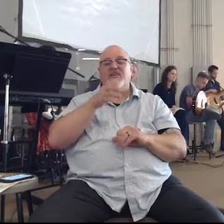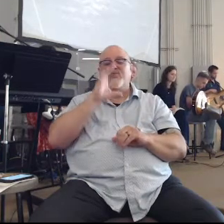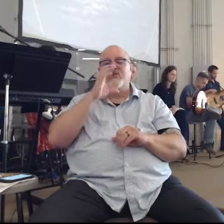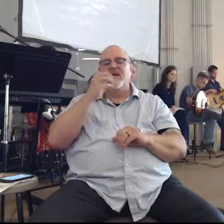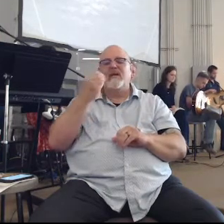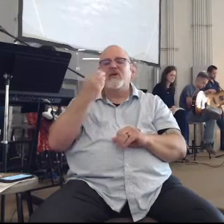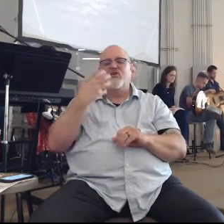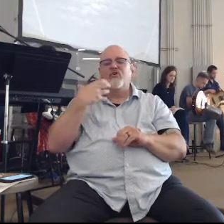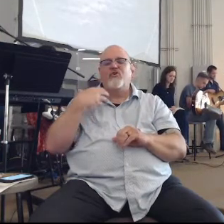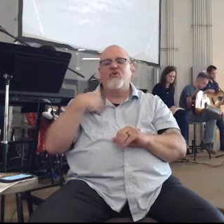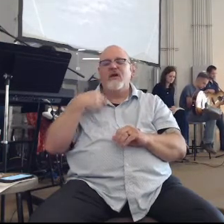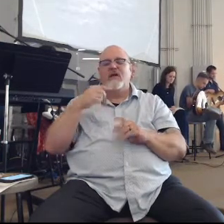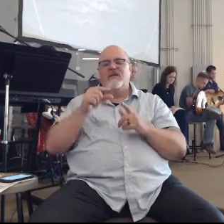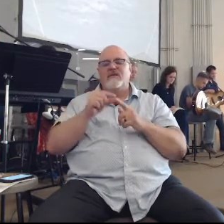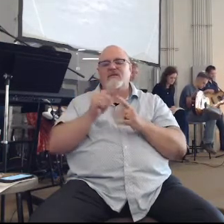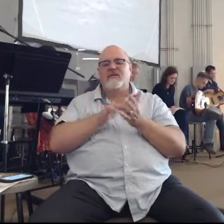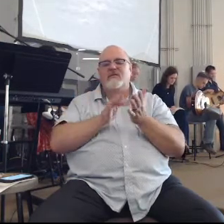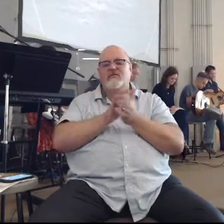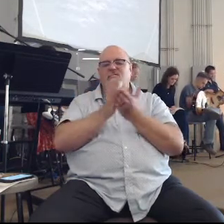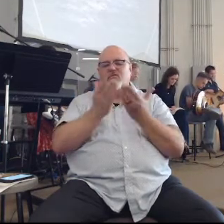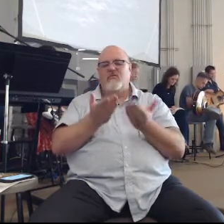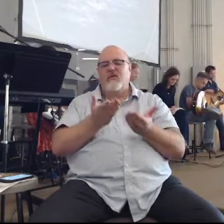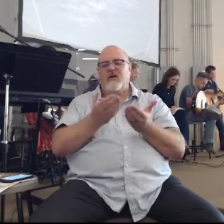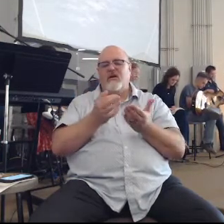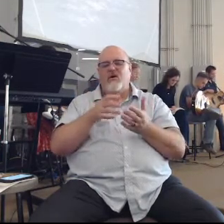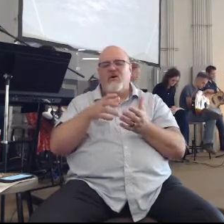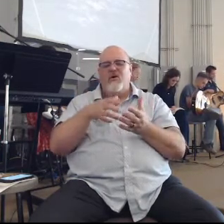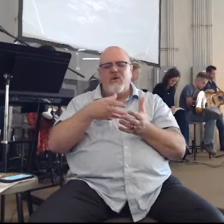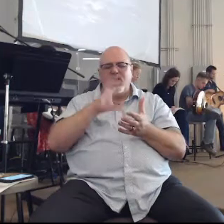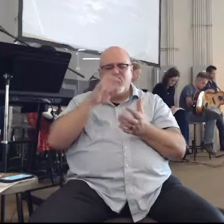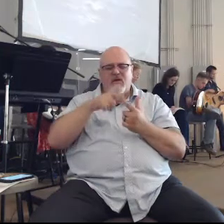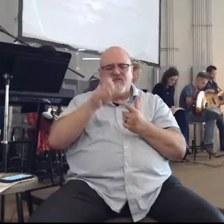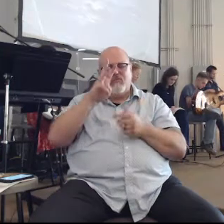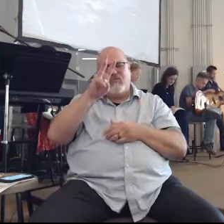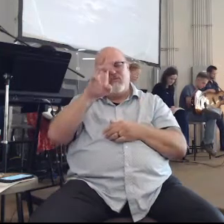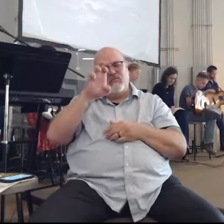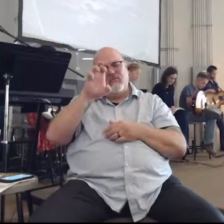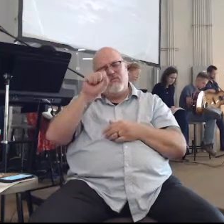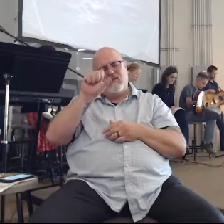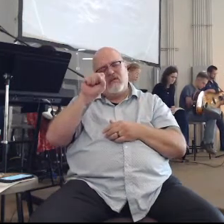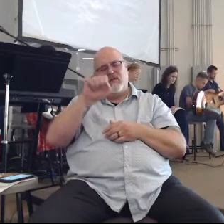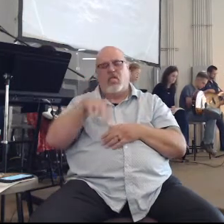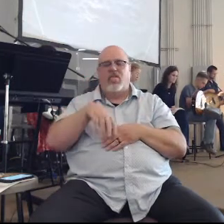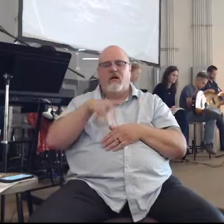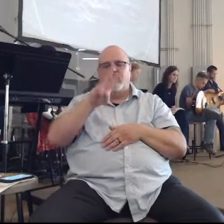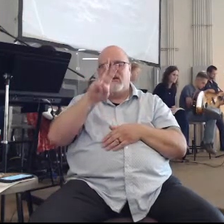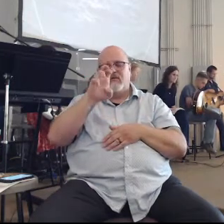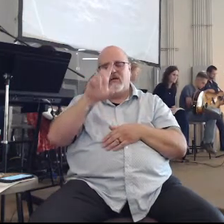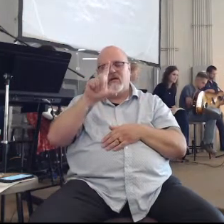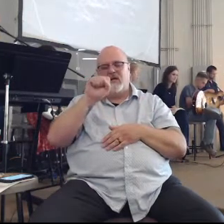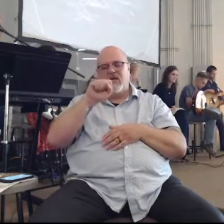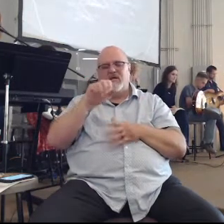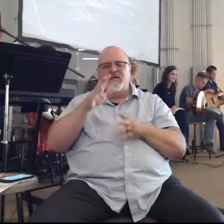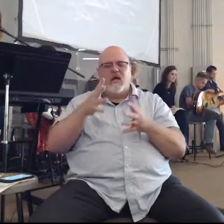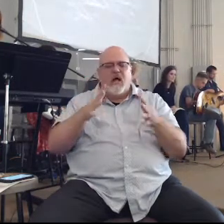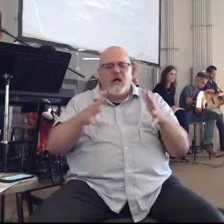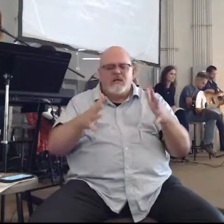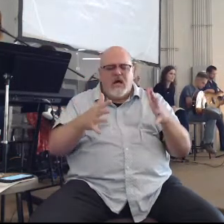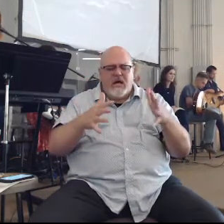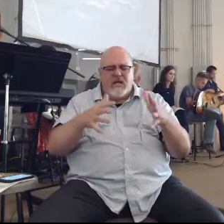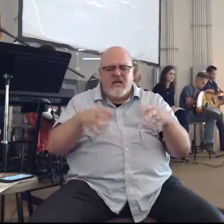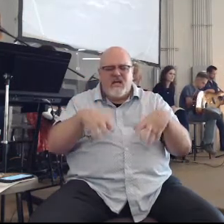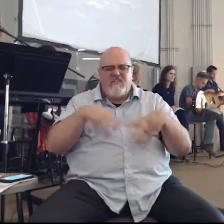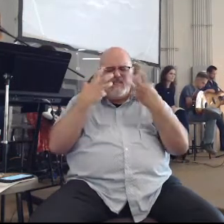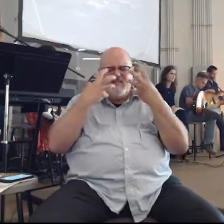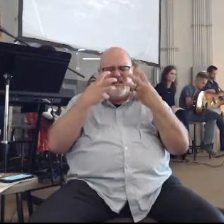from your word, from focusing on Jesus, we drink from wells, from anxiety, from anger